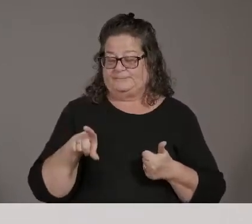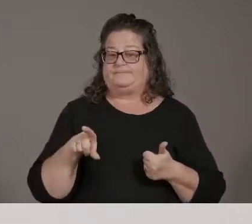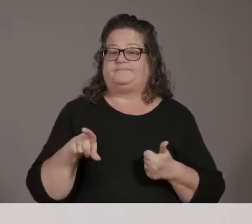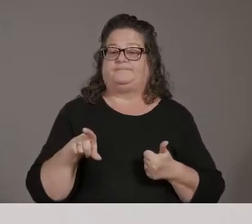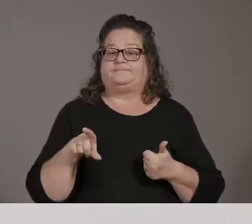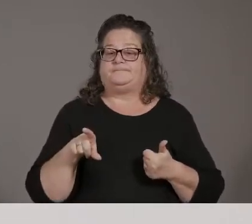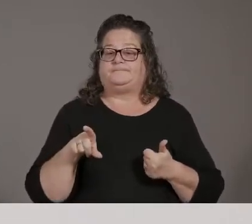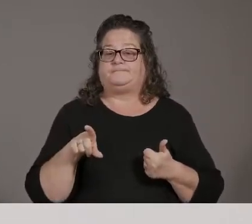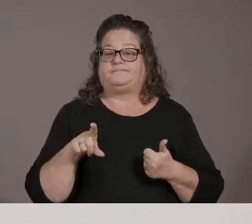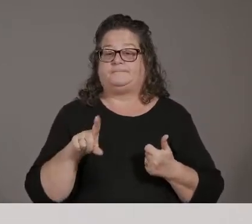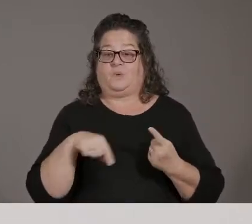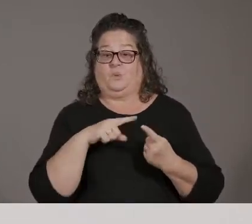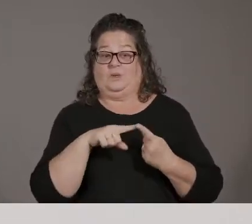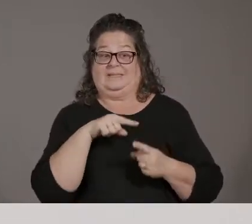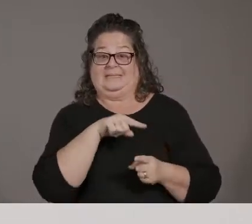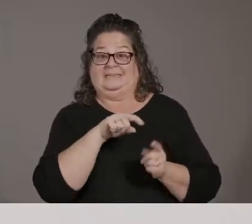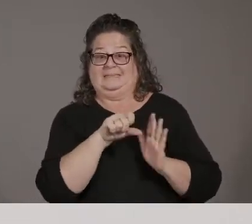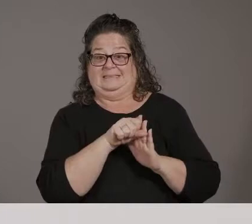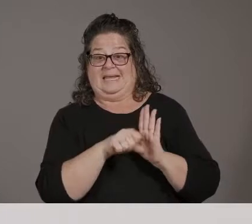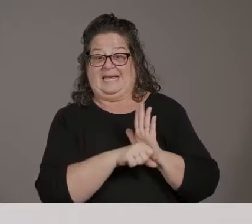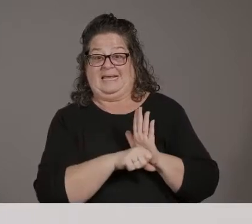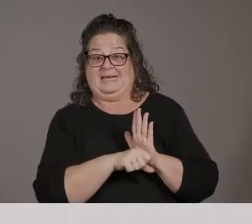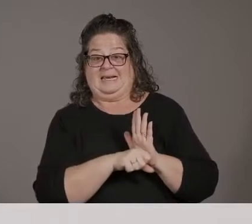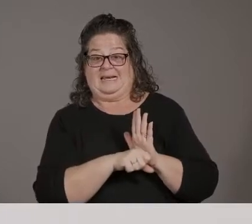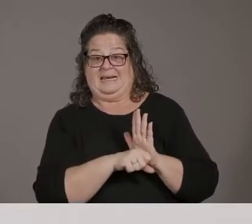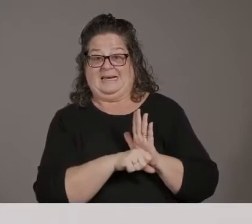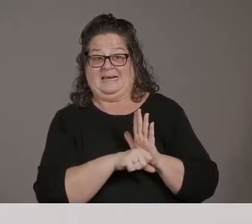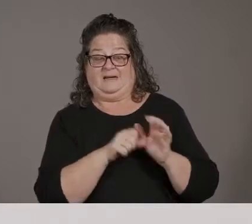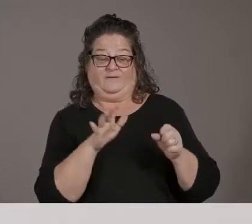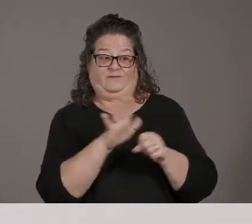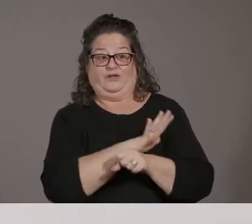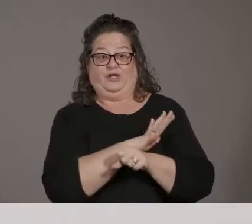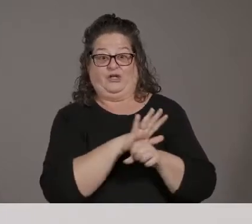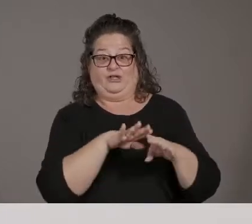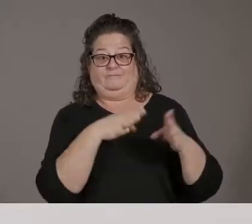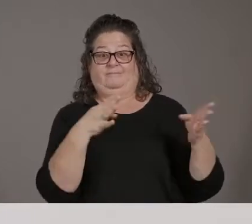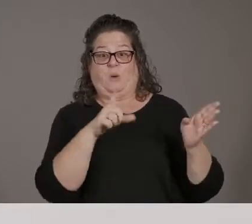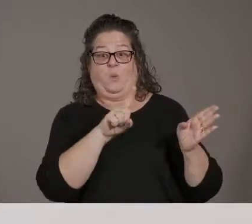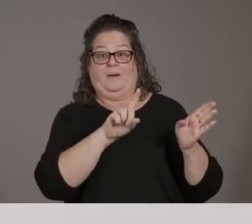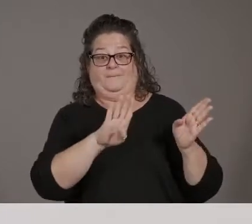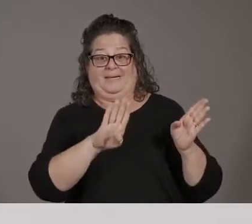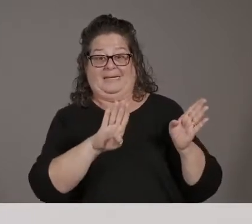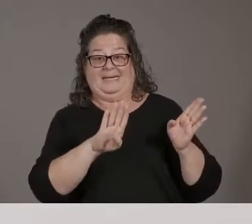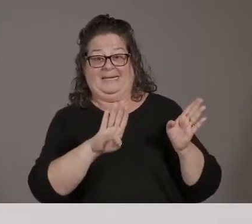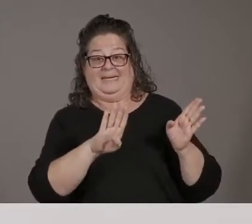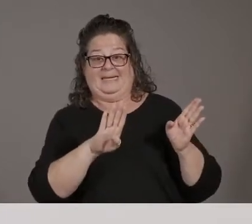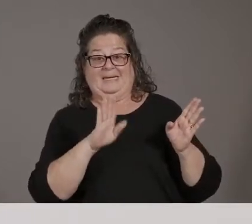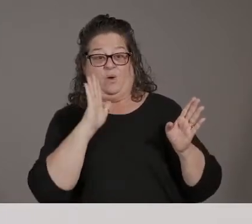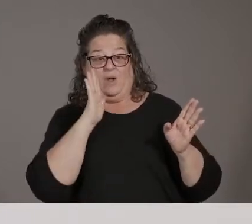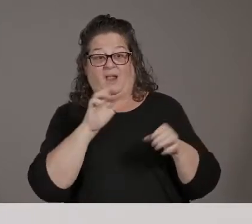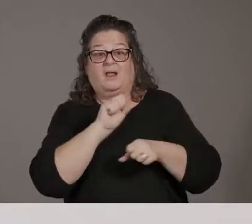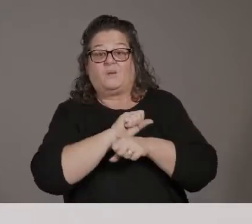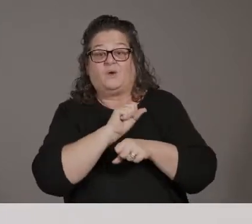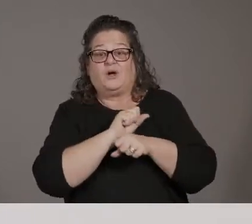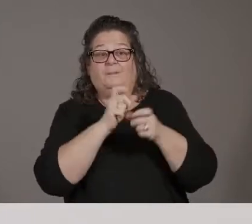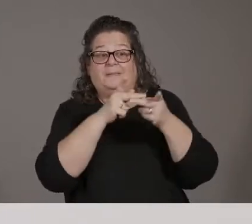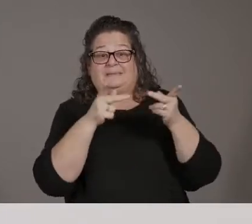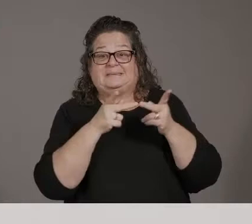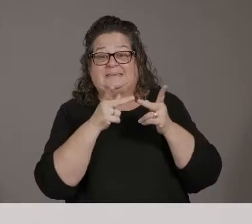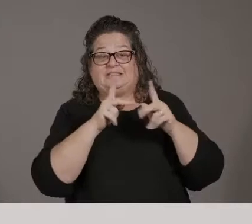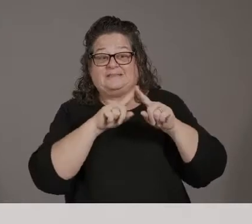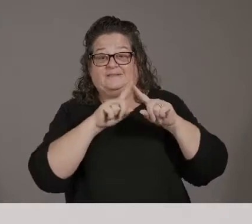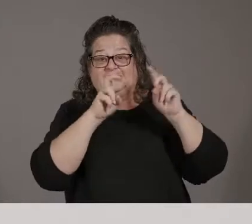to full one D will the occupations listed on the new dropdown menu on their site, the only ones eligible to receive